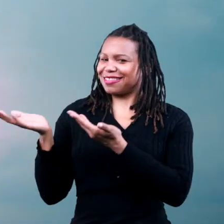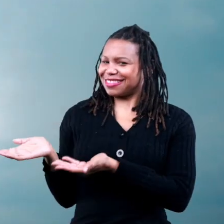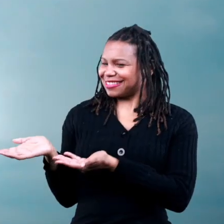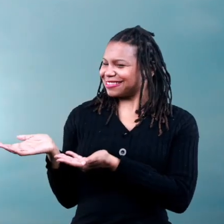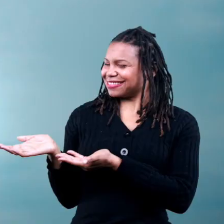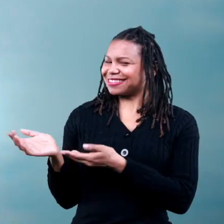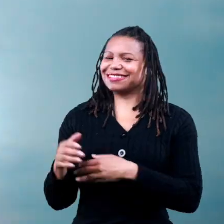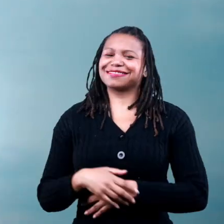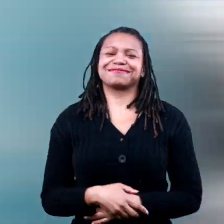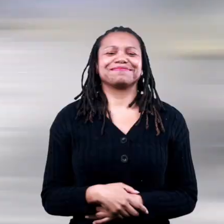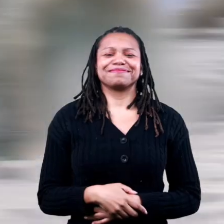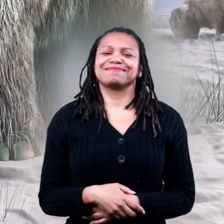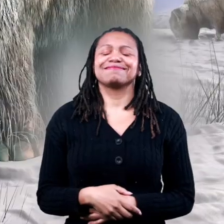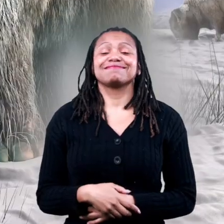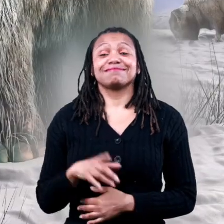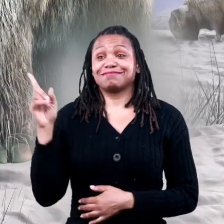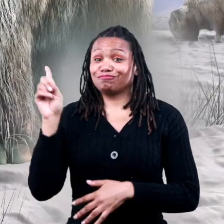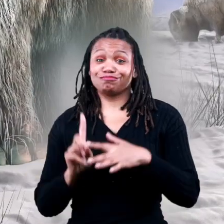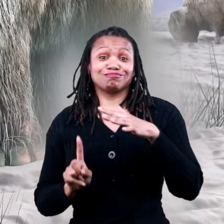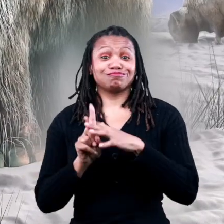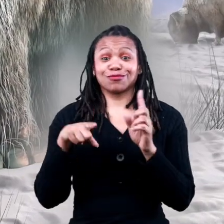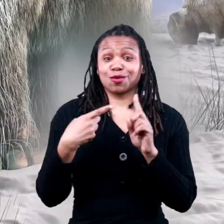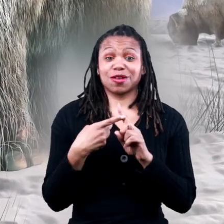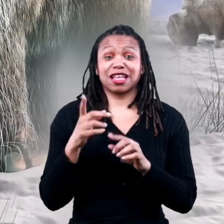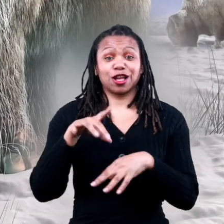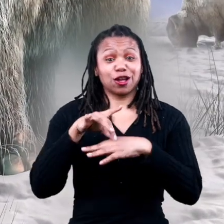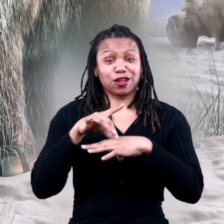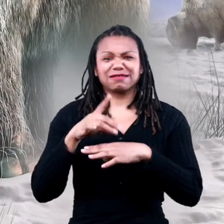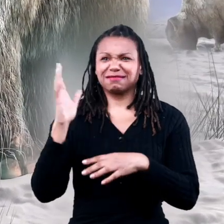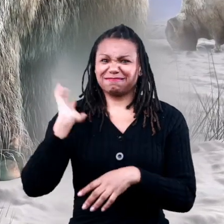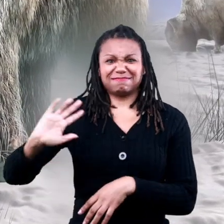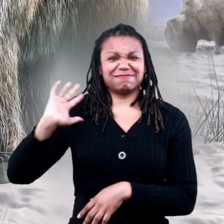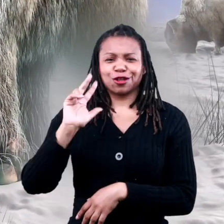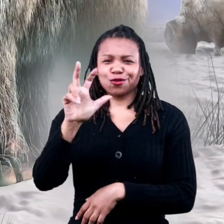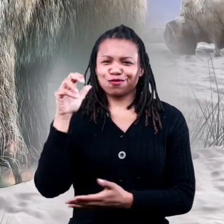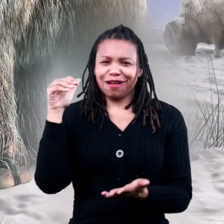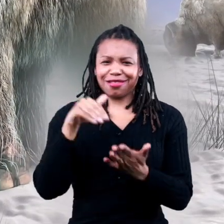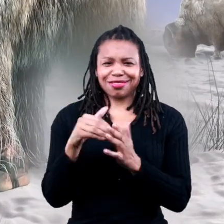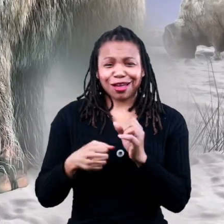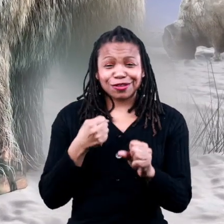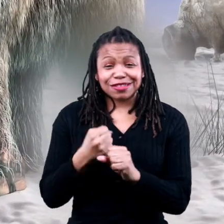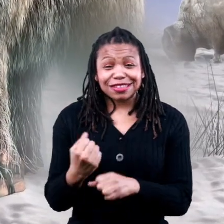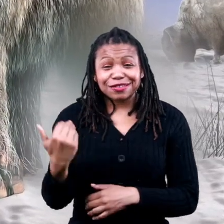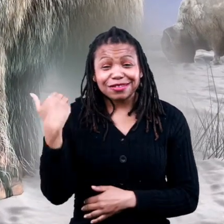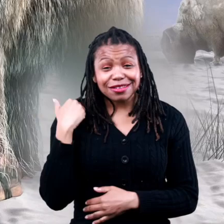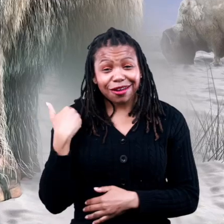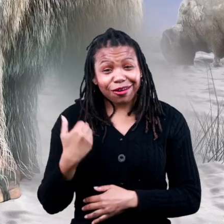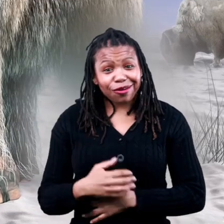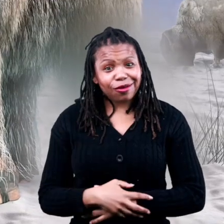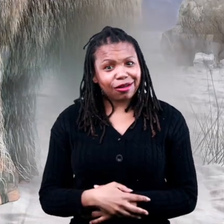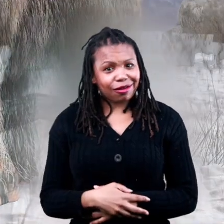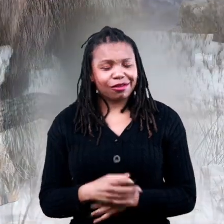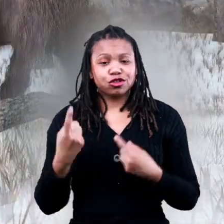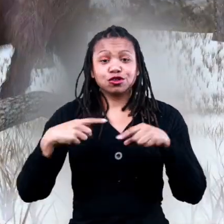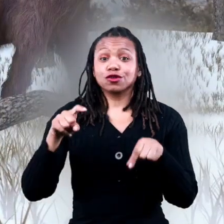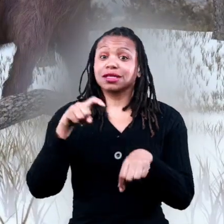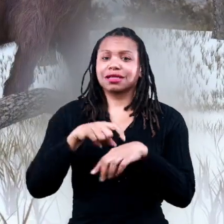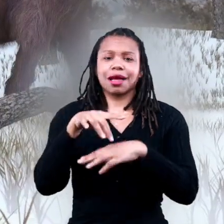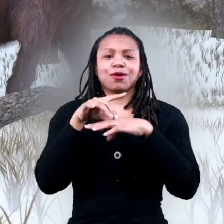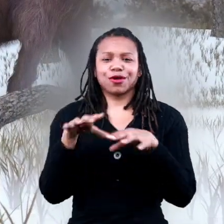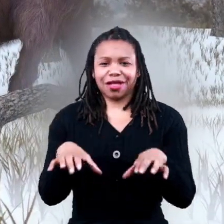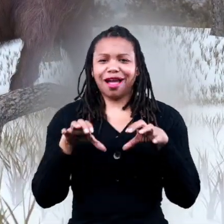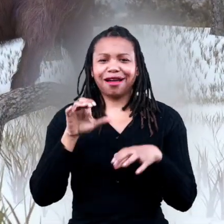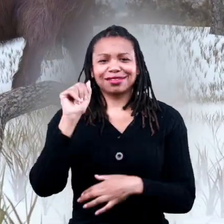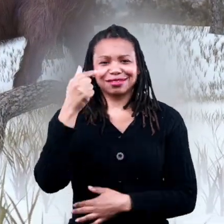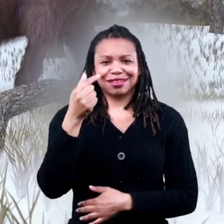woolly mammoth woolly mammoths appeared on earth around 300 000 years ago during